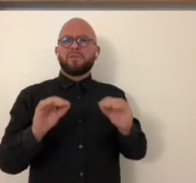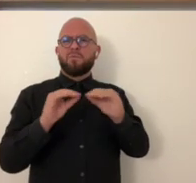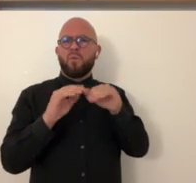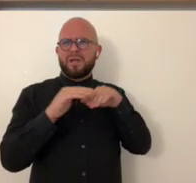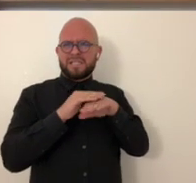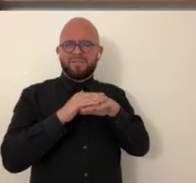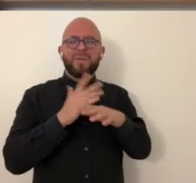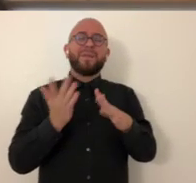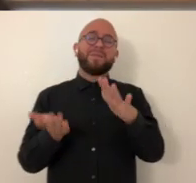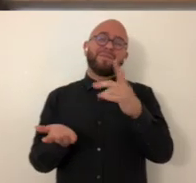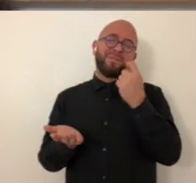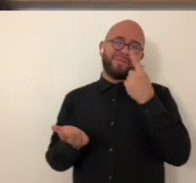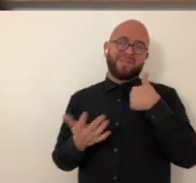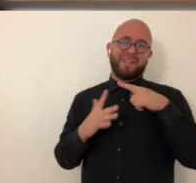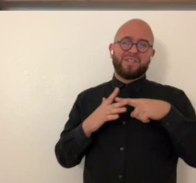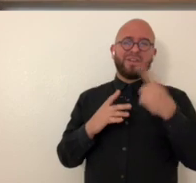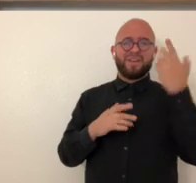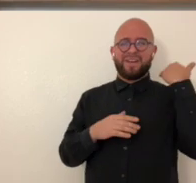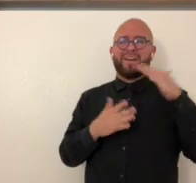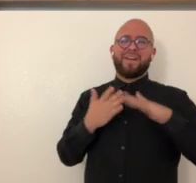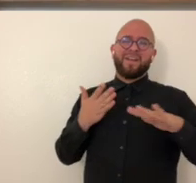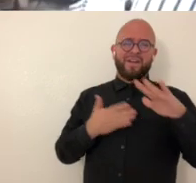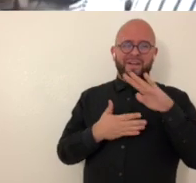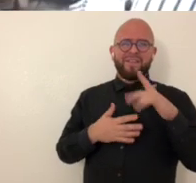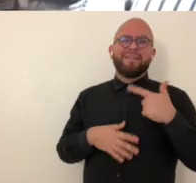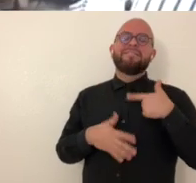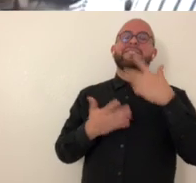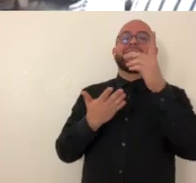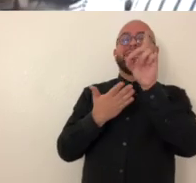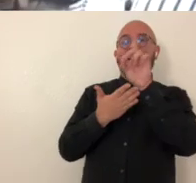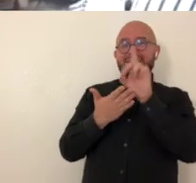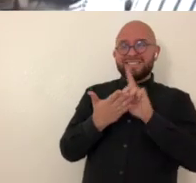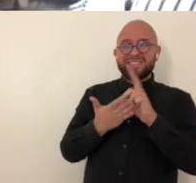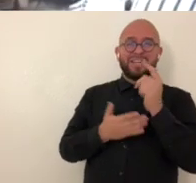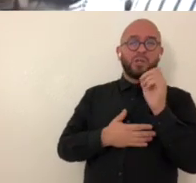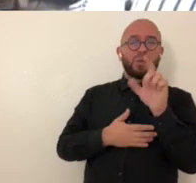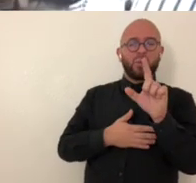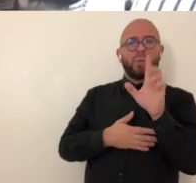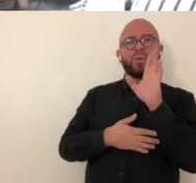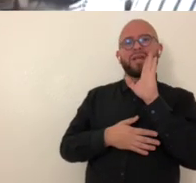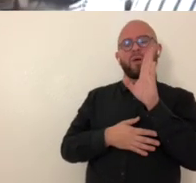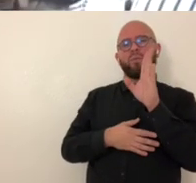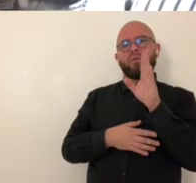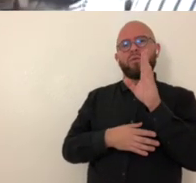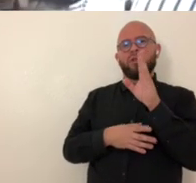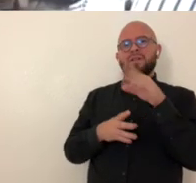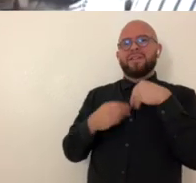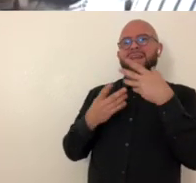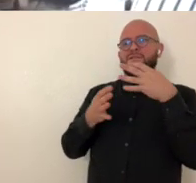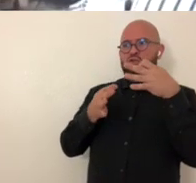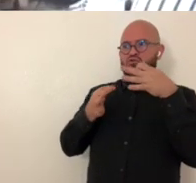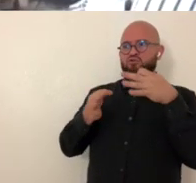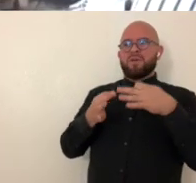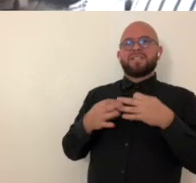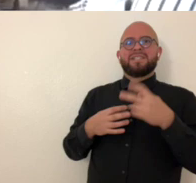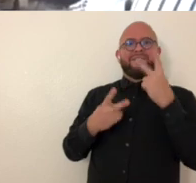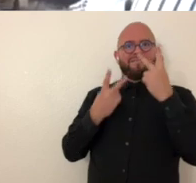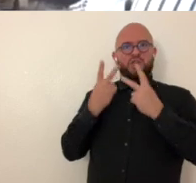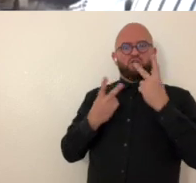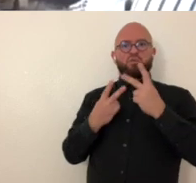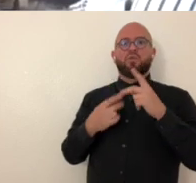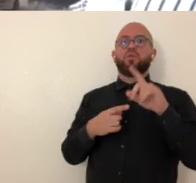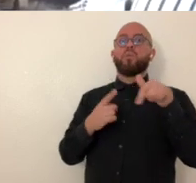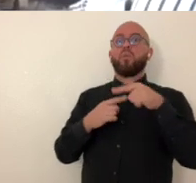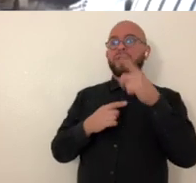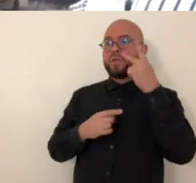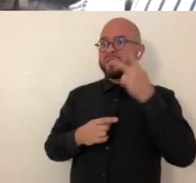curious what are you doing to make google maps more accessible this is a project i actually did in college that i incorporated google maps where i designed a tool